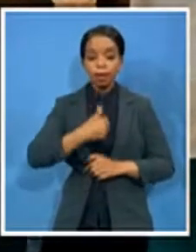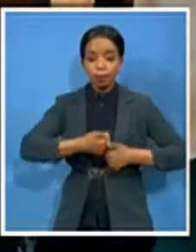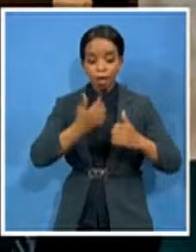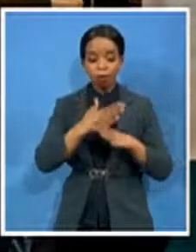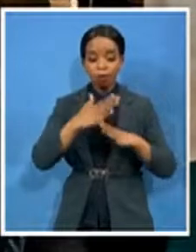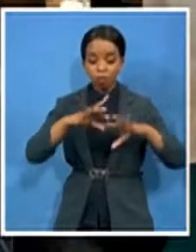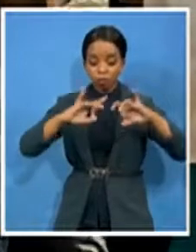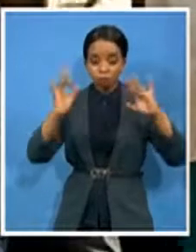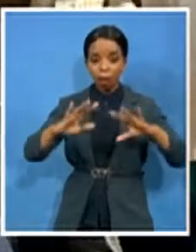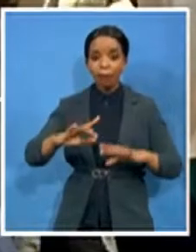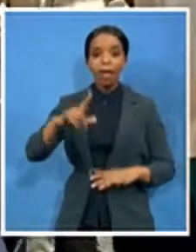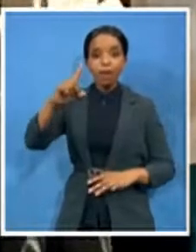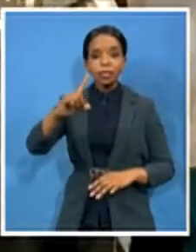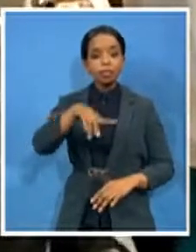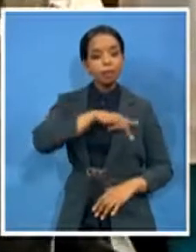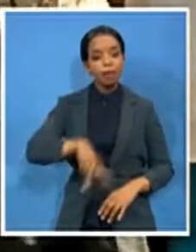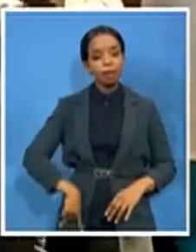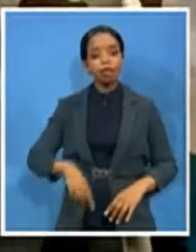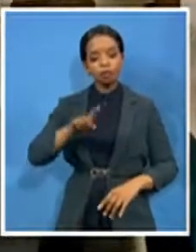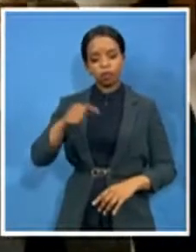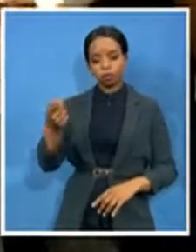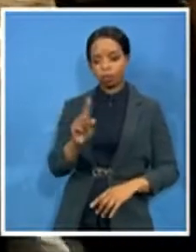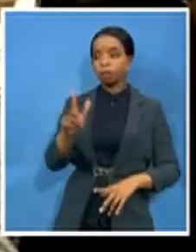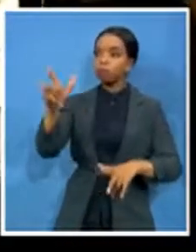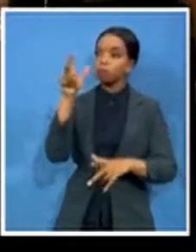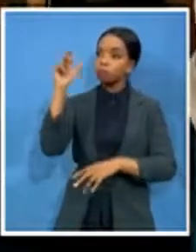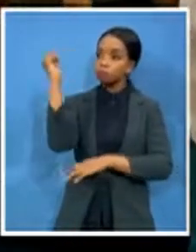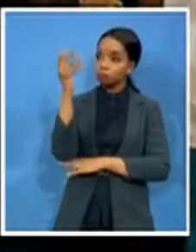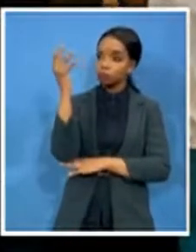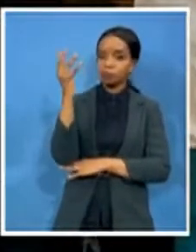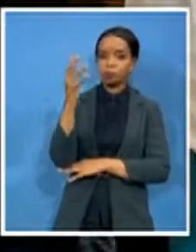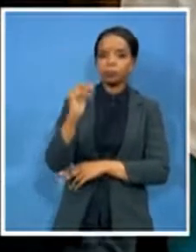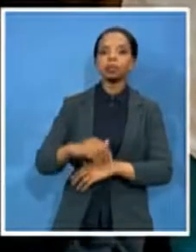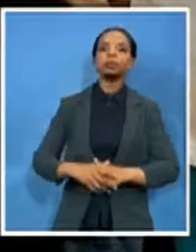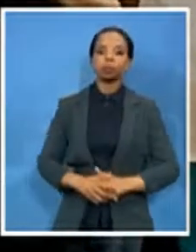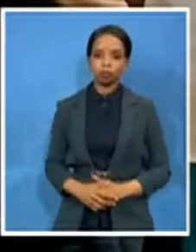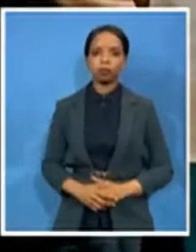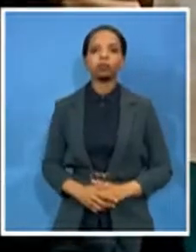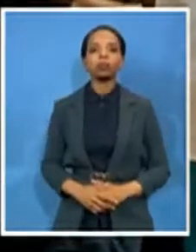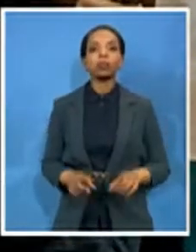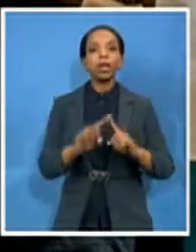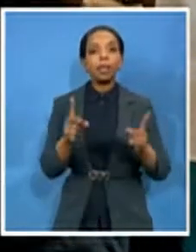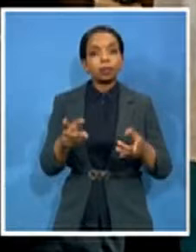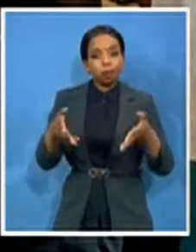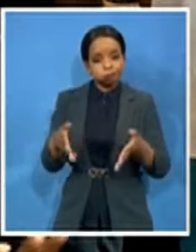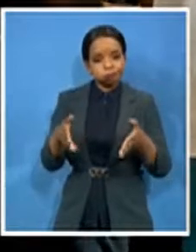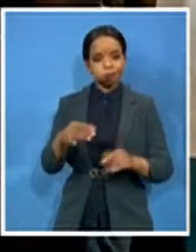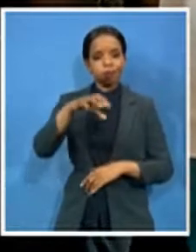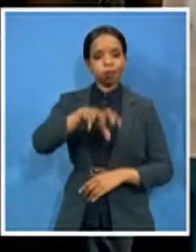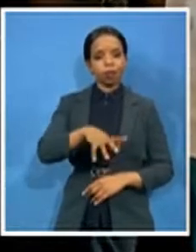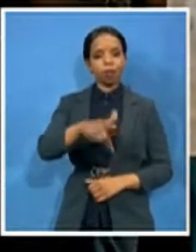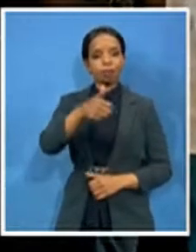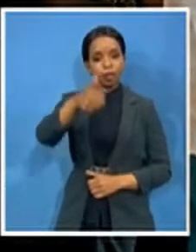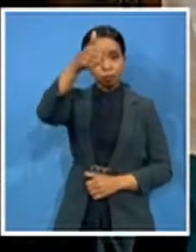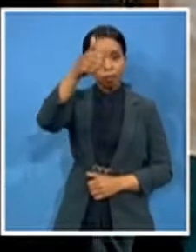where we are at this moment the premier has arrived he has been in an hour session with the employees representatives many